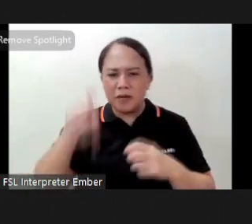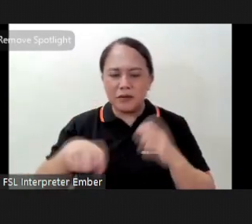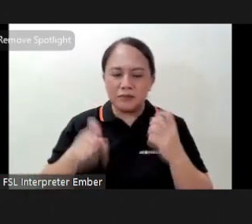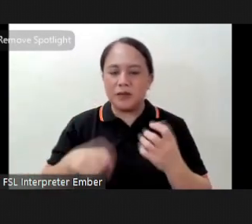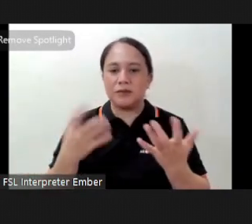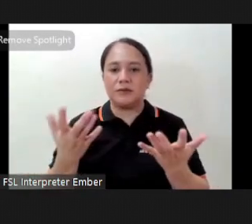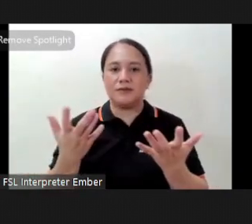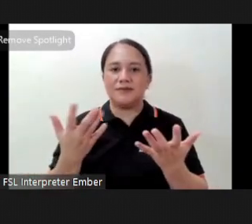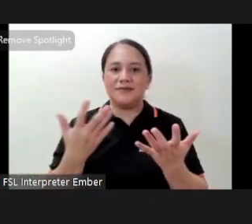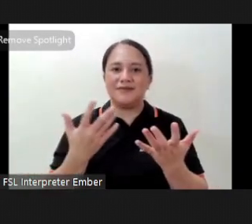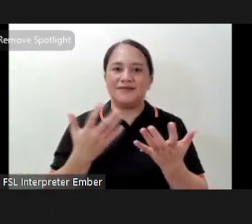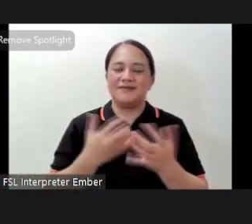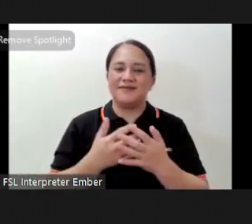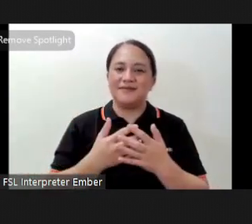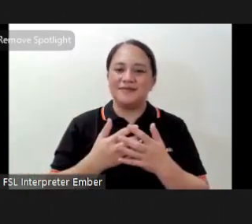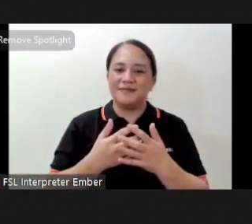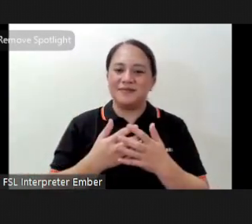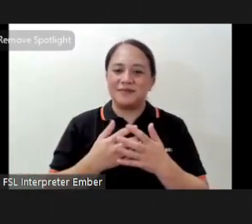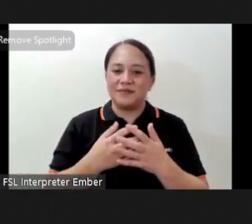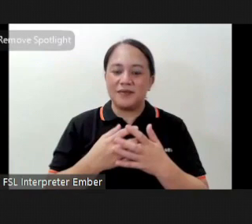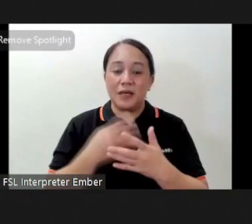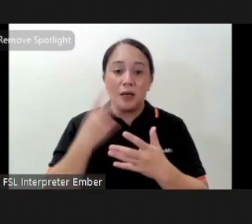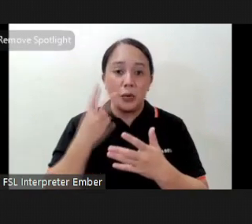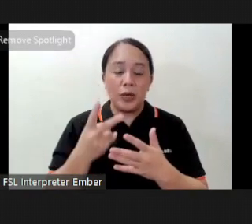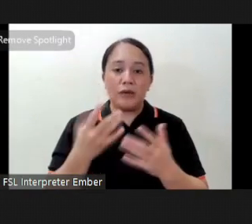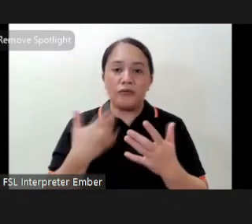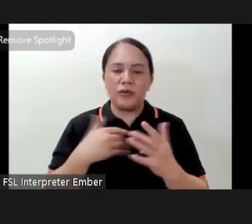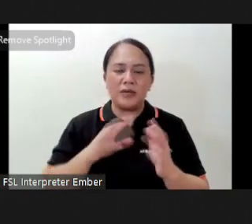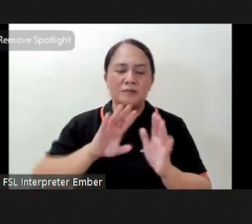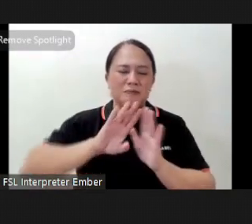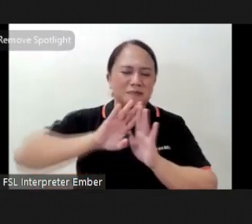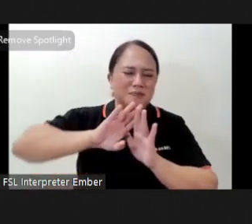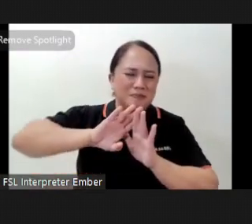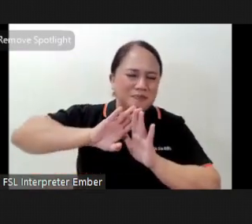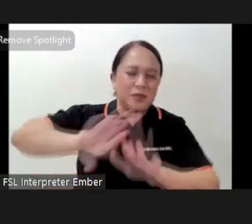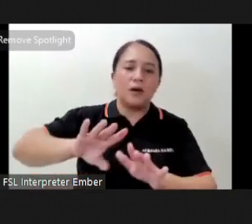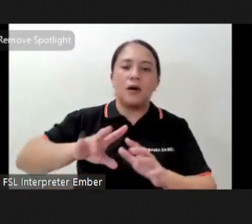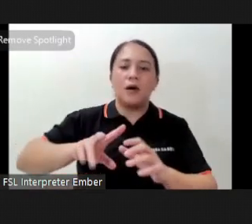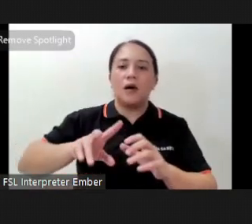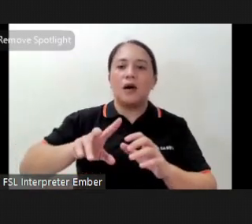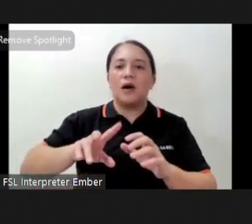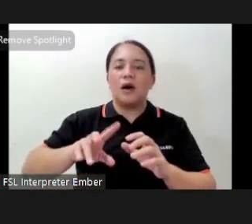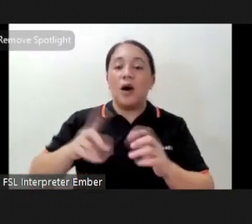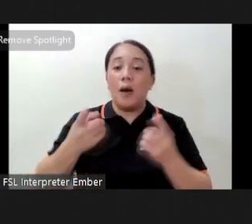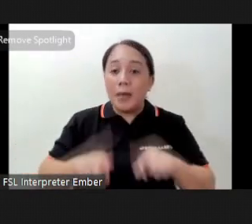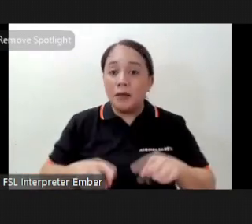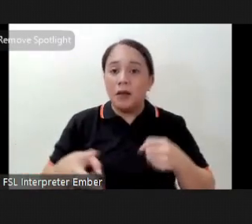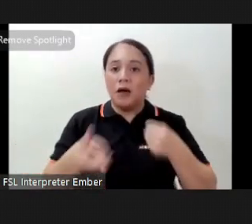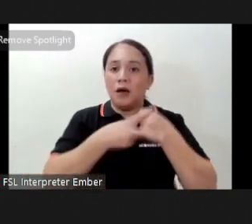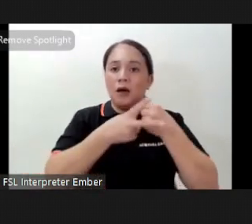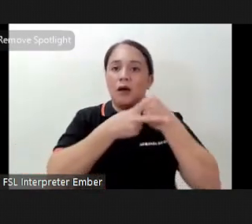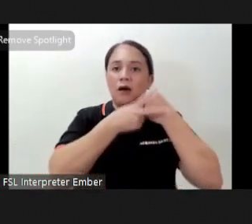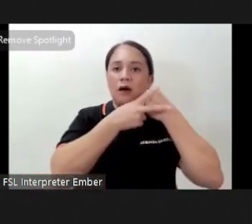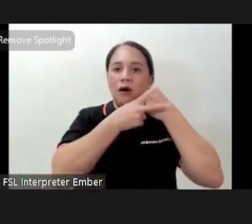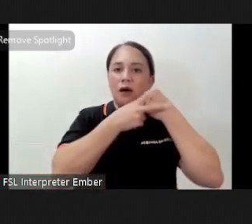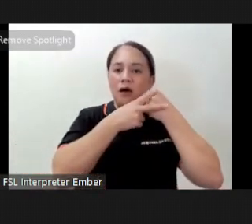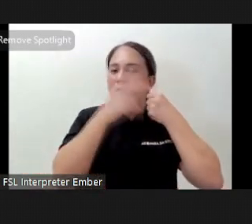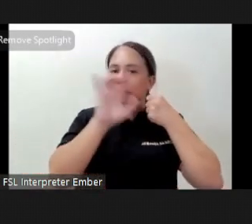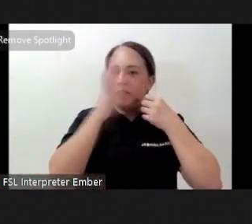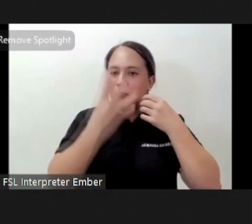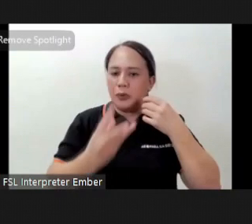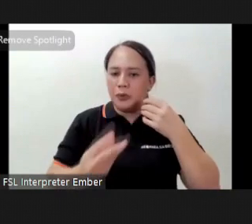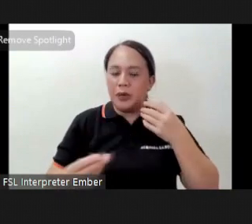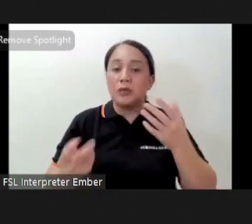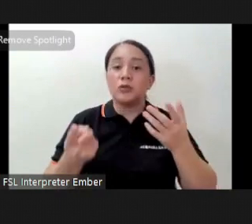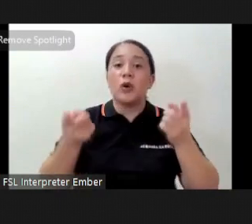shoulds and so parang when we push it away naiipon hindi siya nawawala kasi parang and then we become